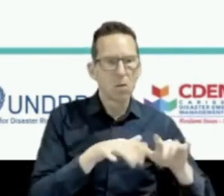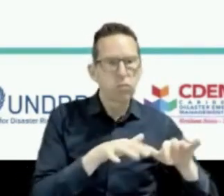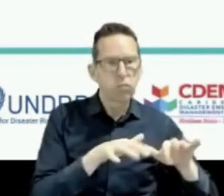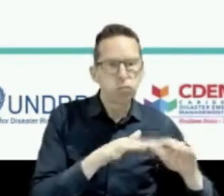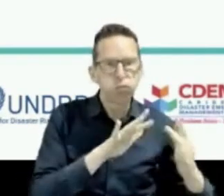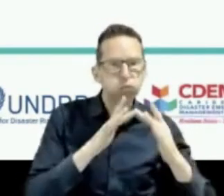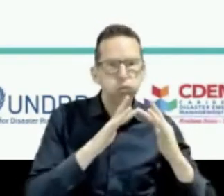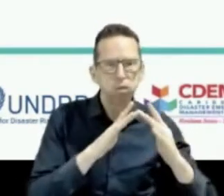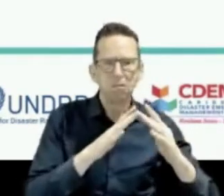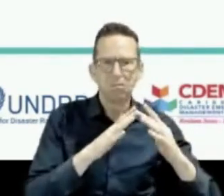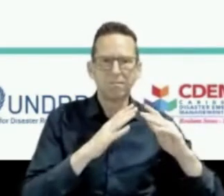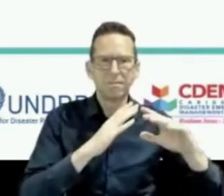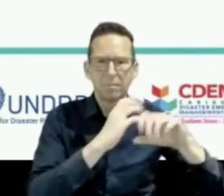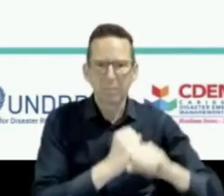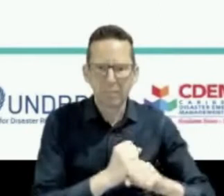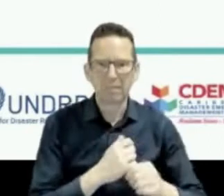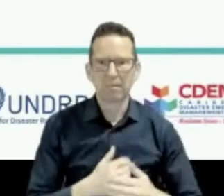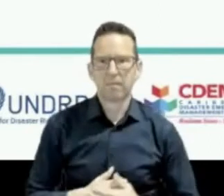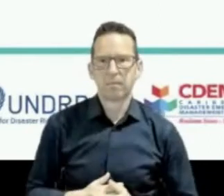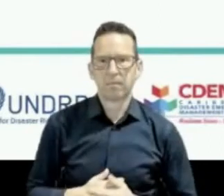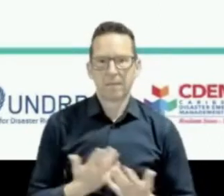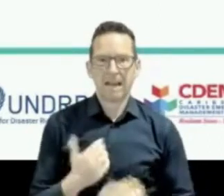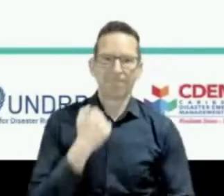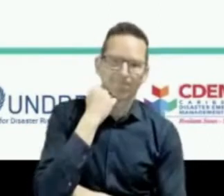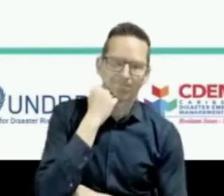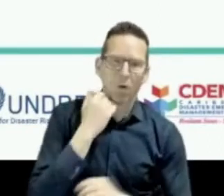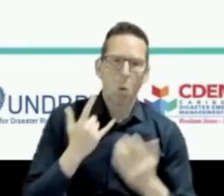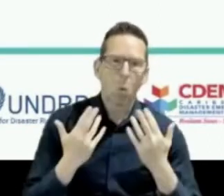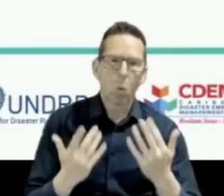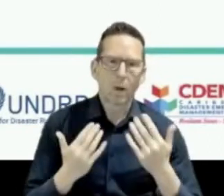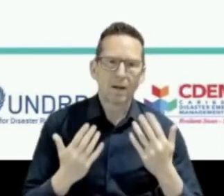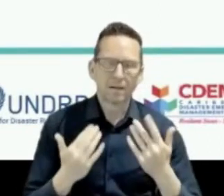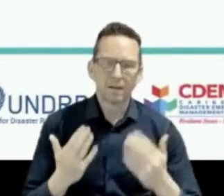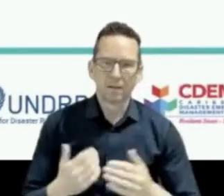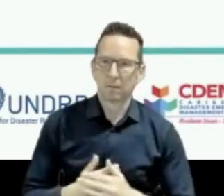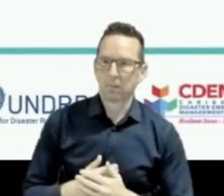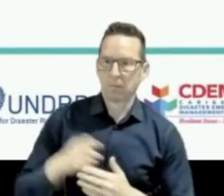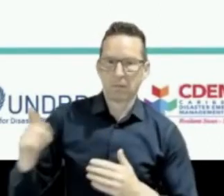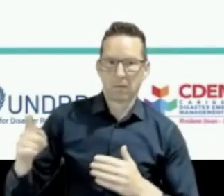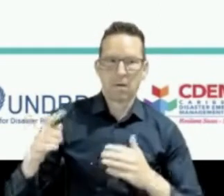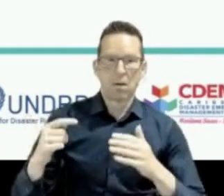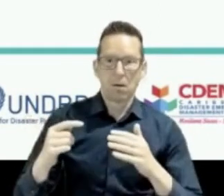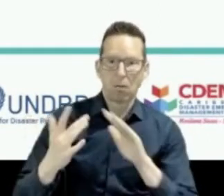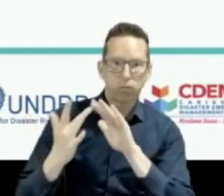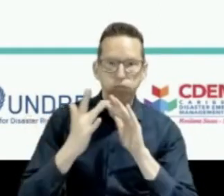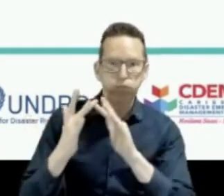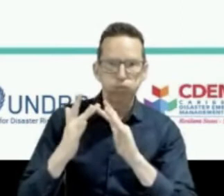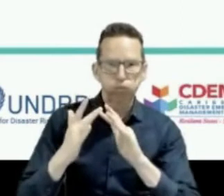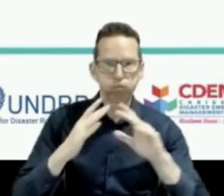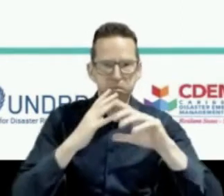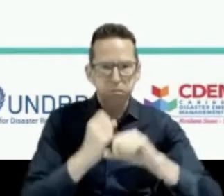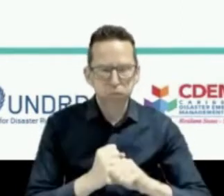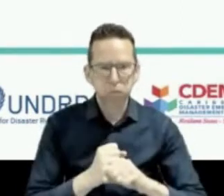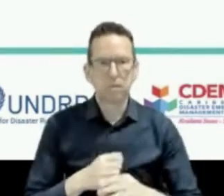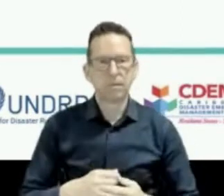with regard to downtime when you have service outages and data loss and power quality problems. Lightning,